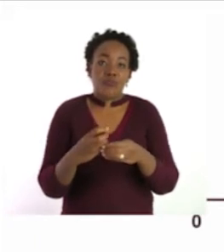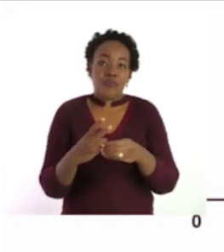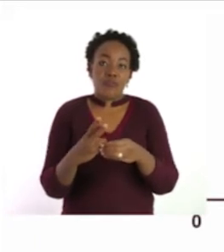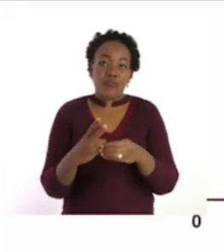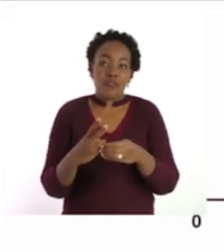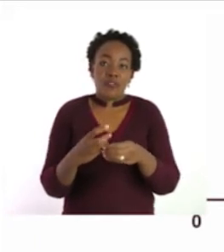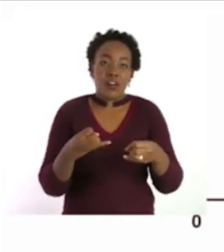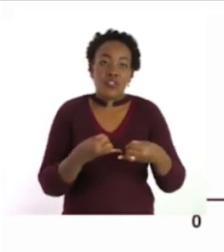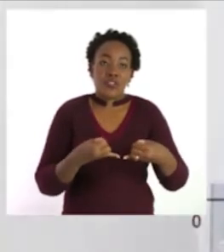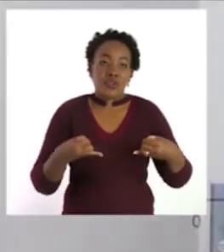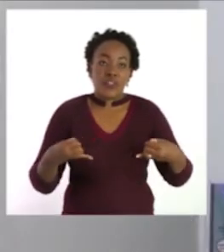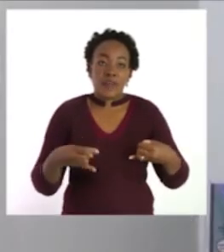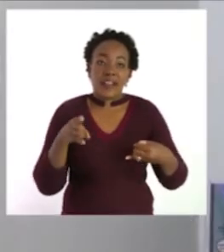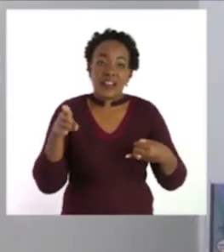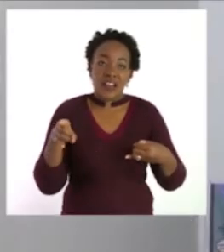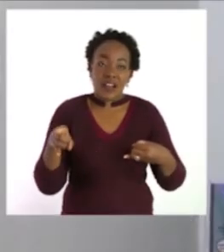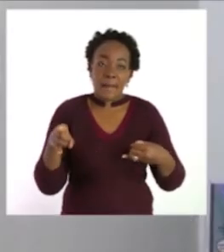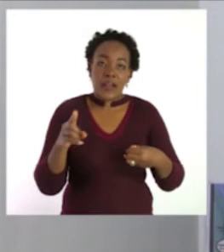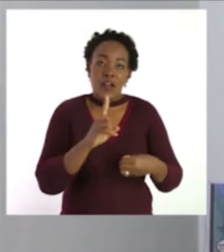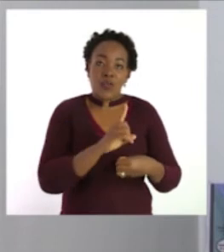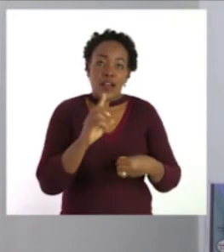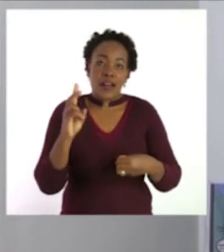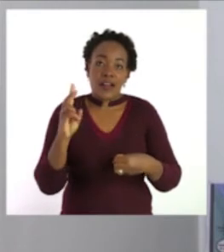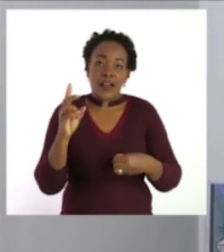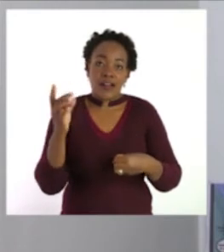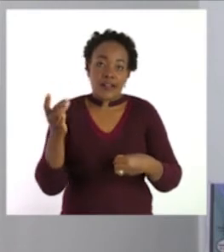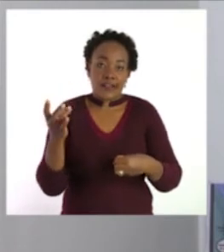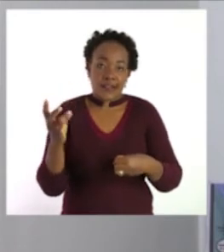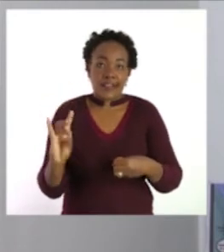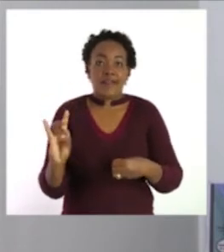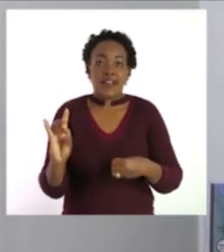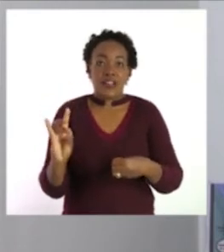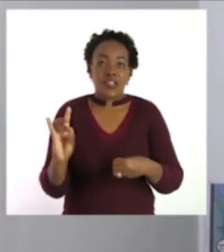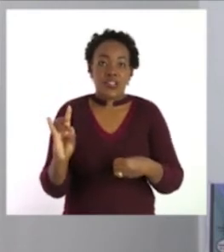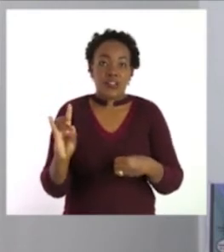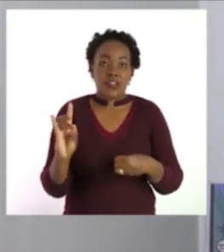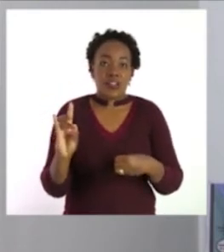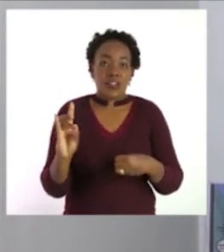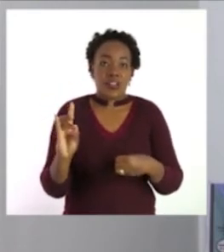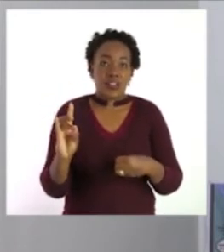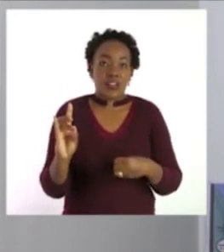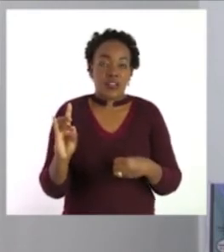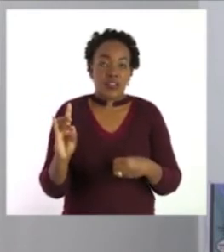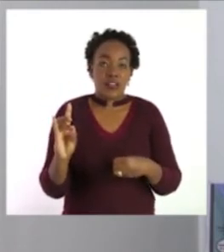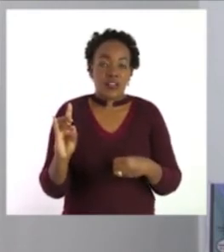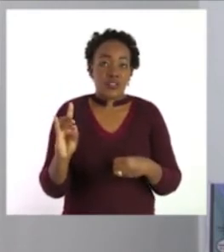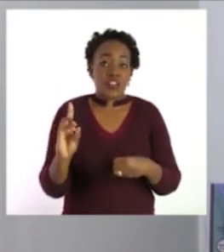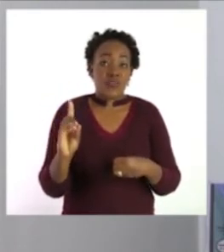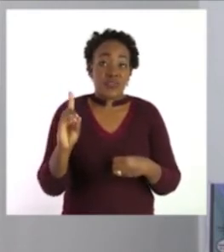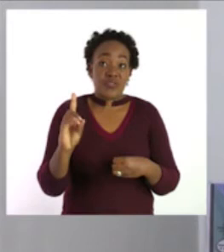17. Then, we count 1, 2.